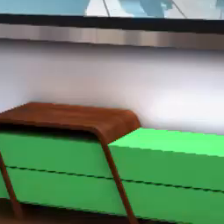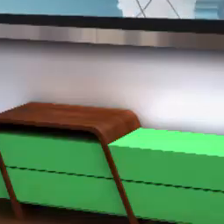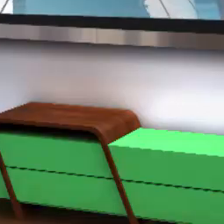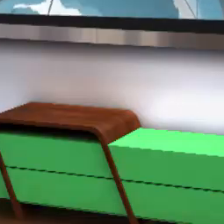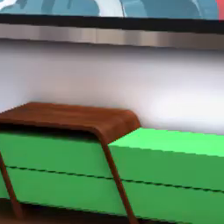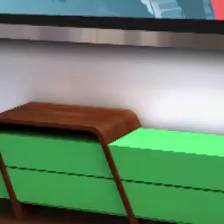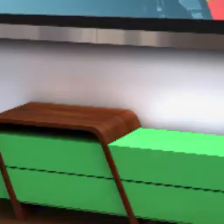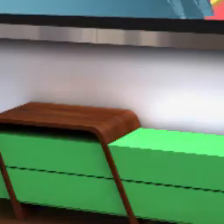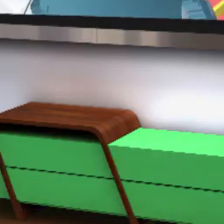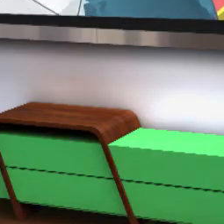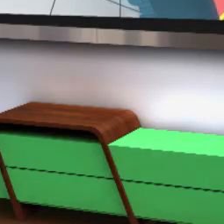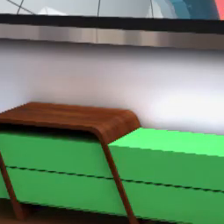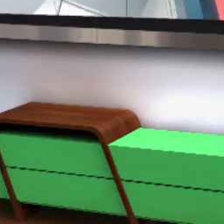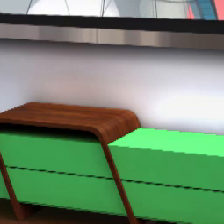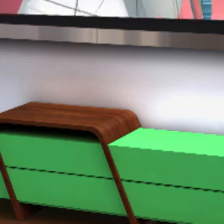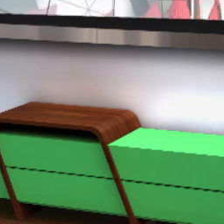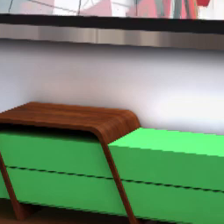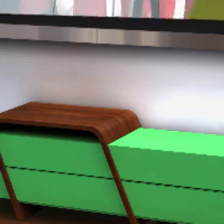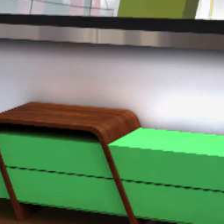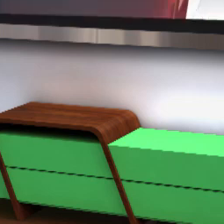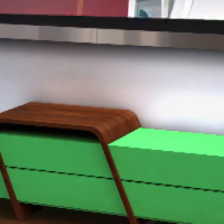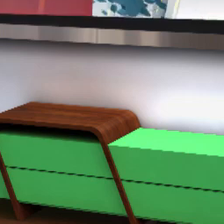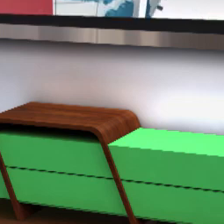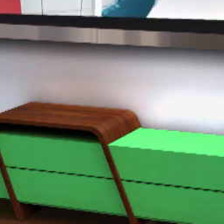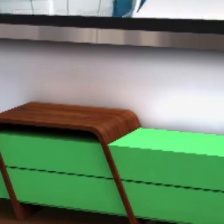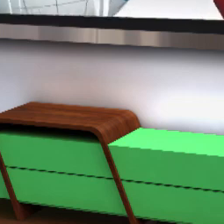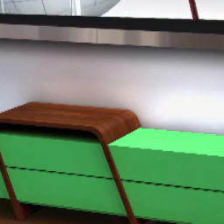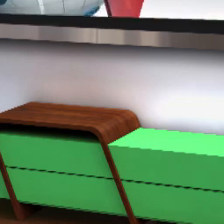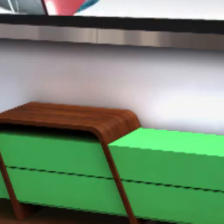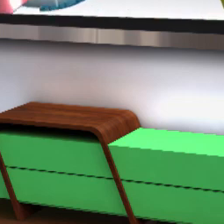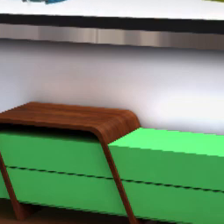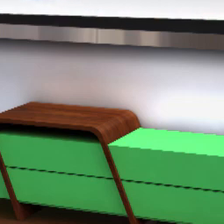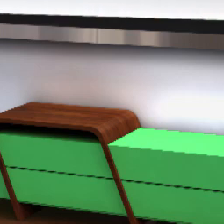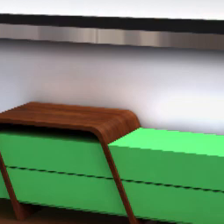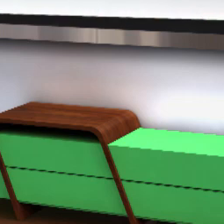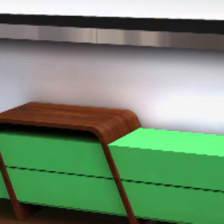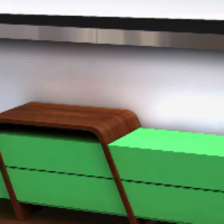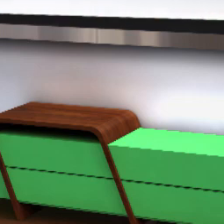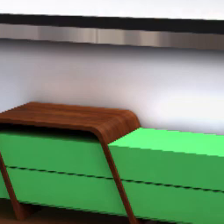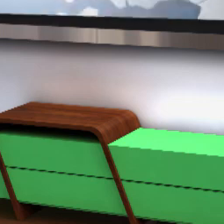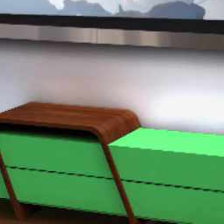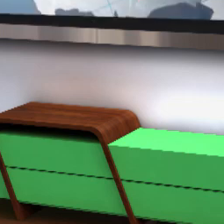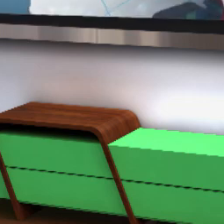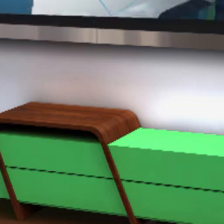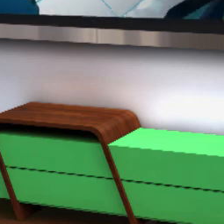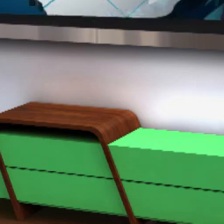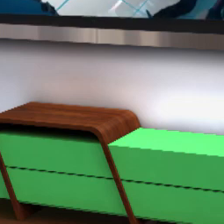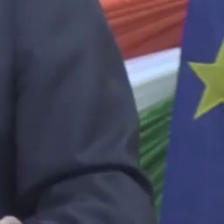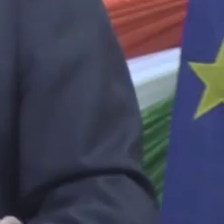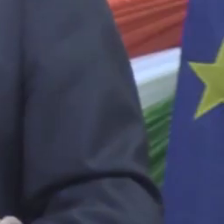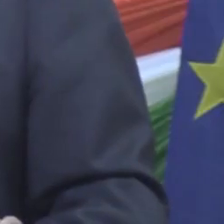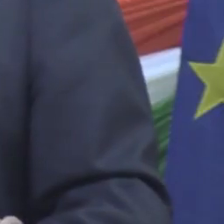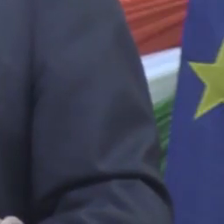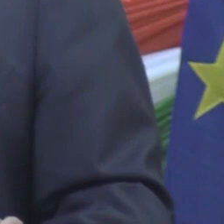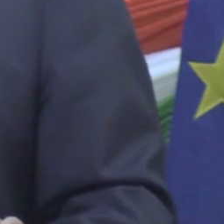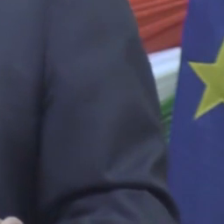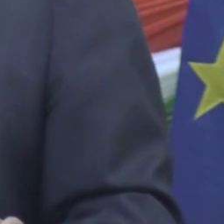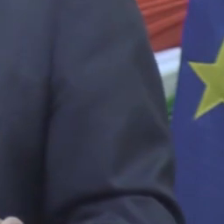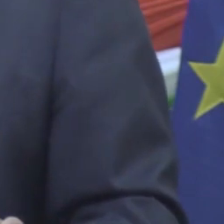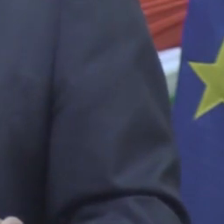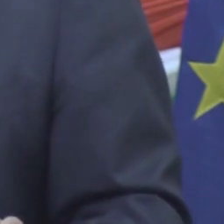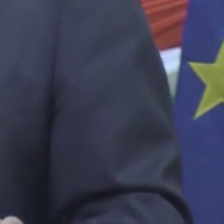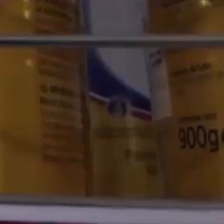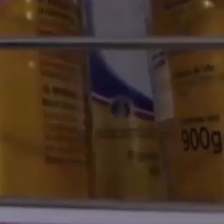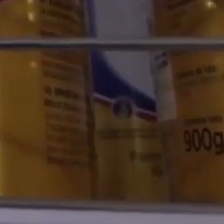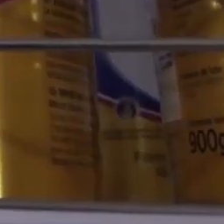good morning and welcome to your daily local news it is monday the 18th of october 2021 world food day